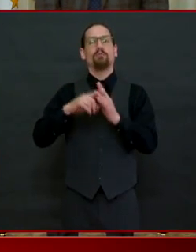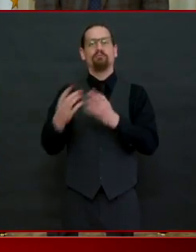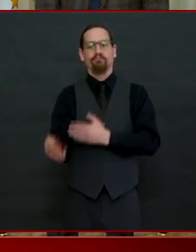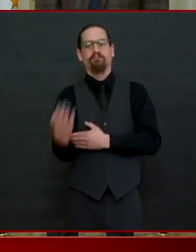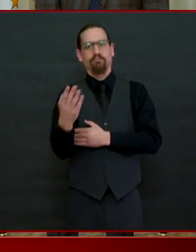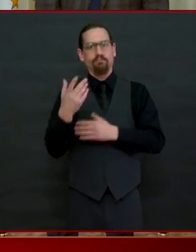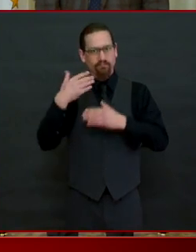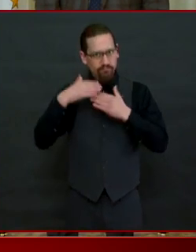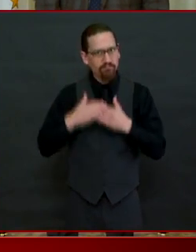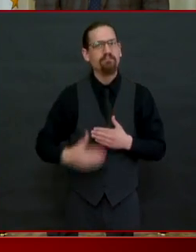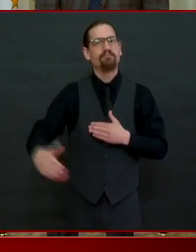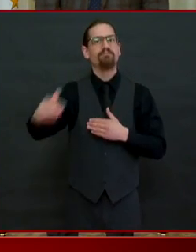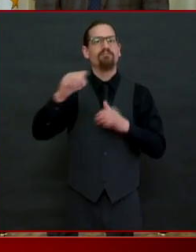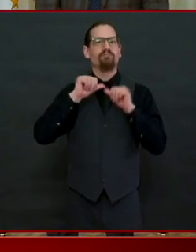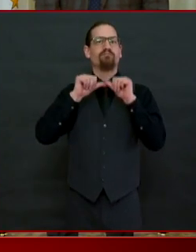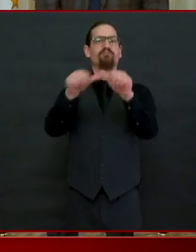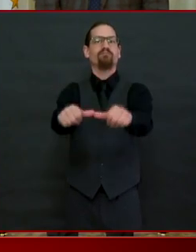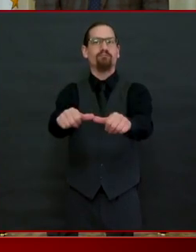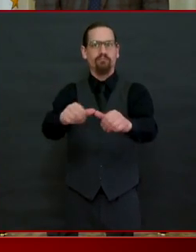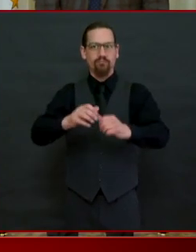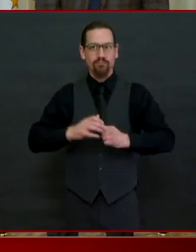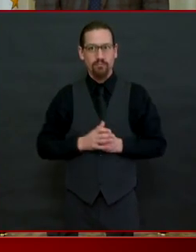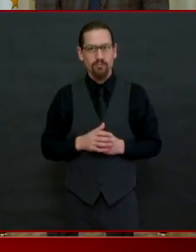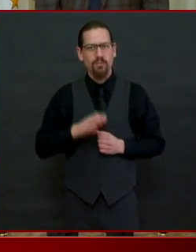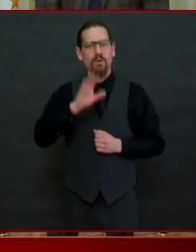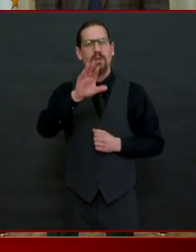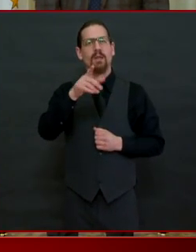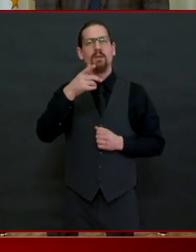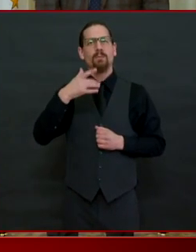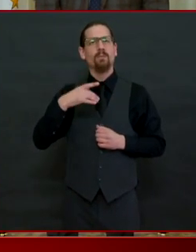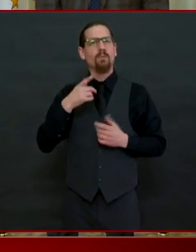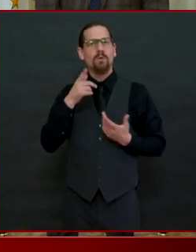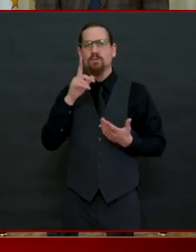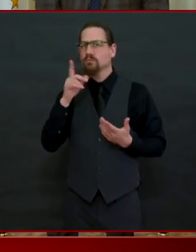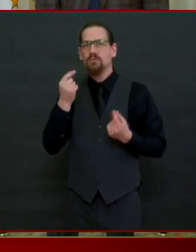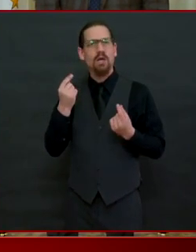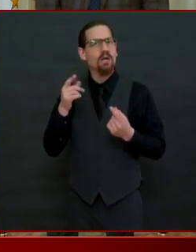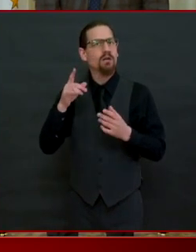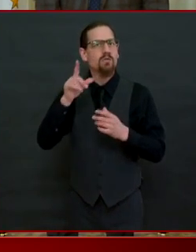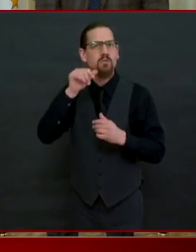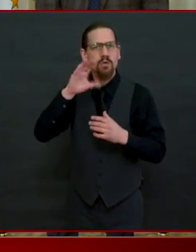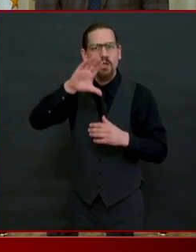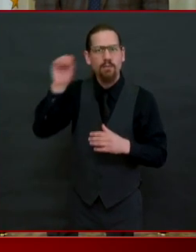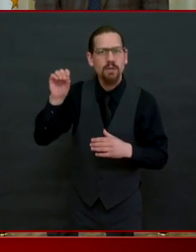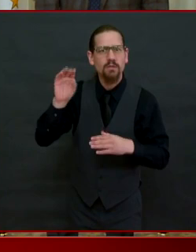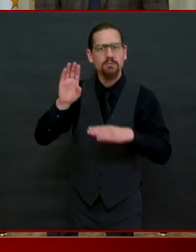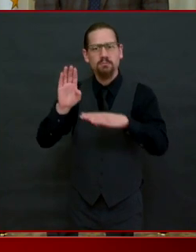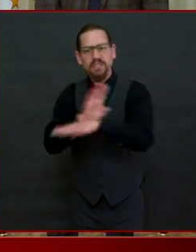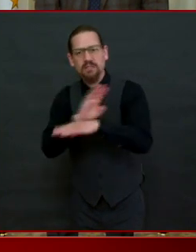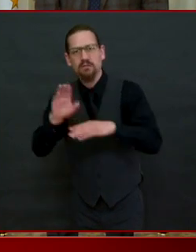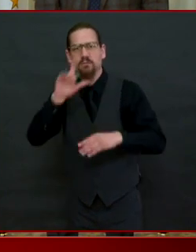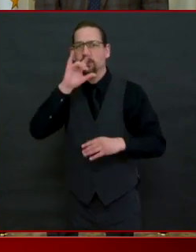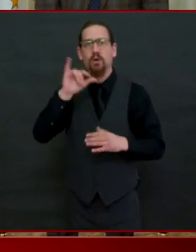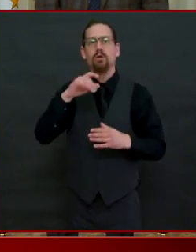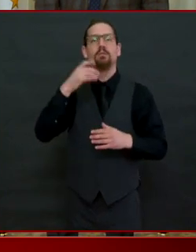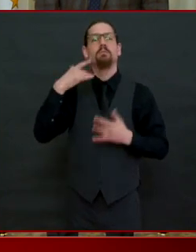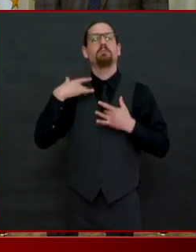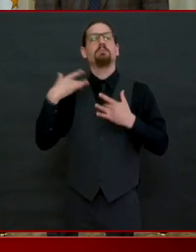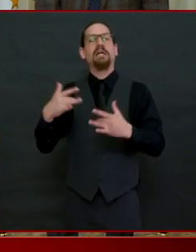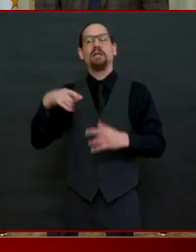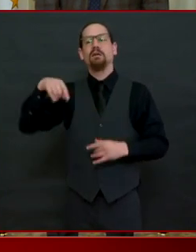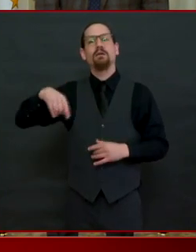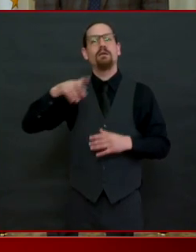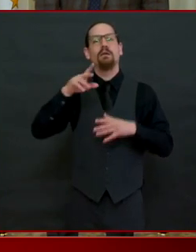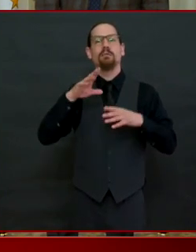businesses manufacturers non-profits and construction workers that's essentially everyone who is going to work in an